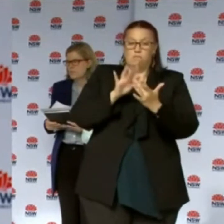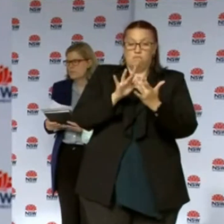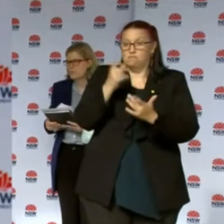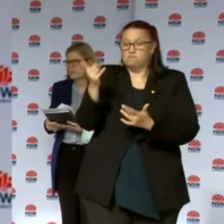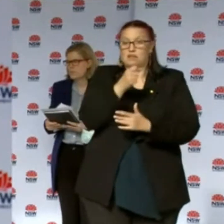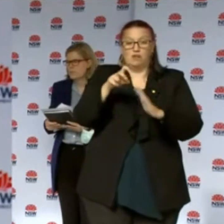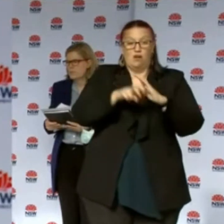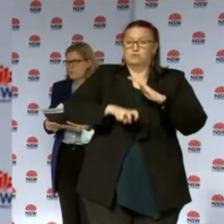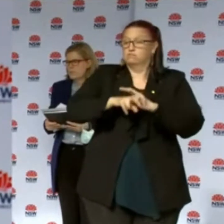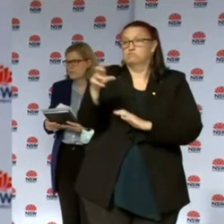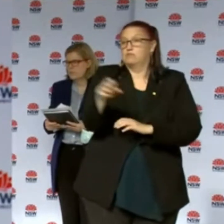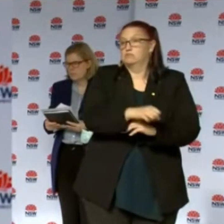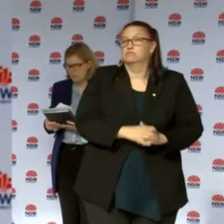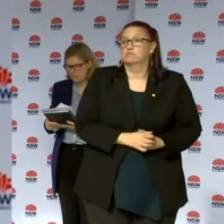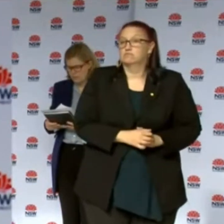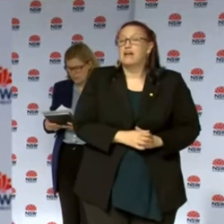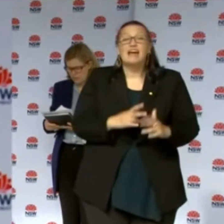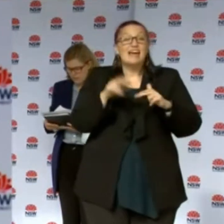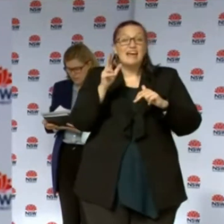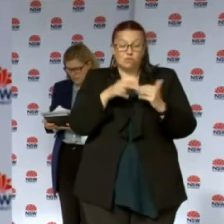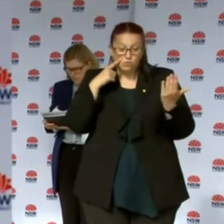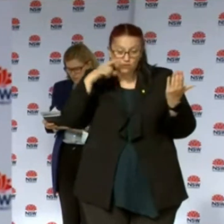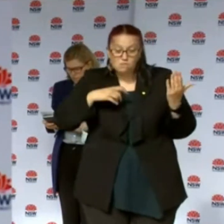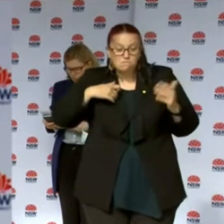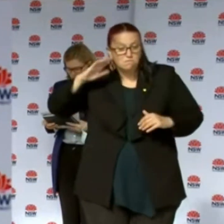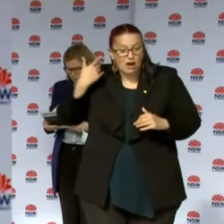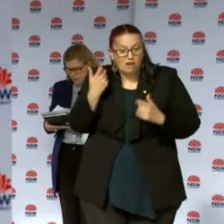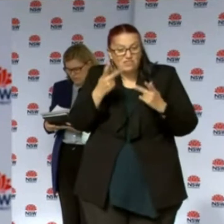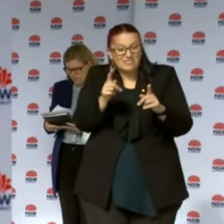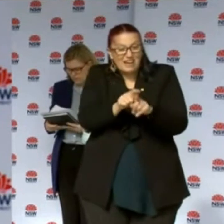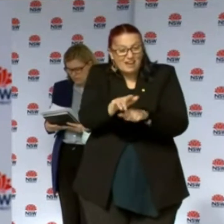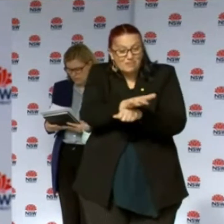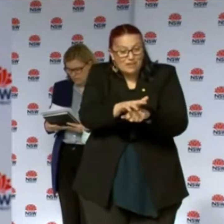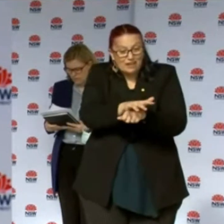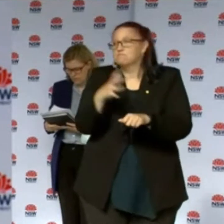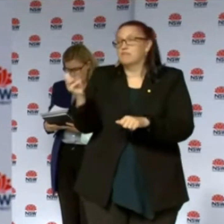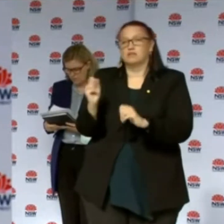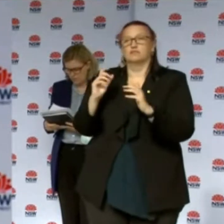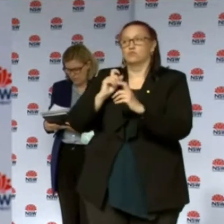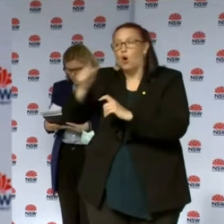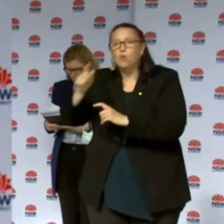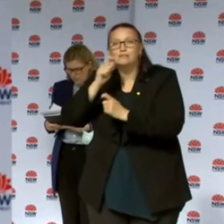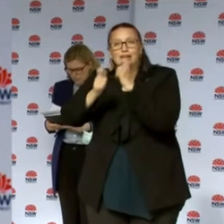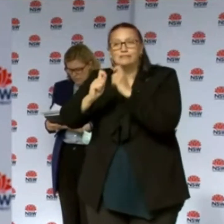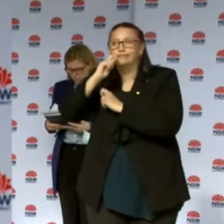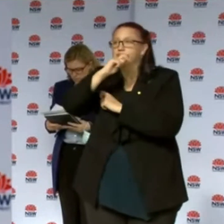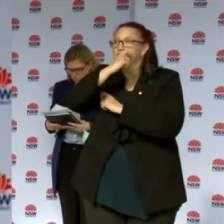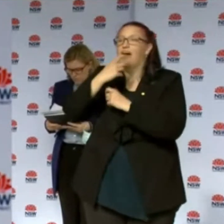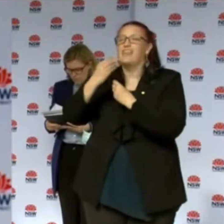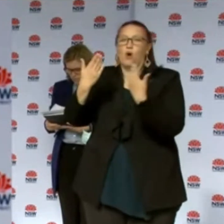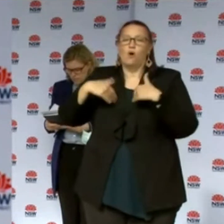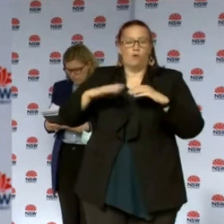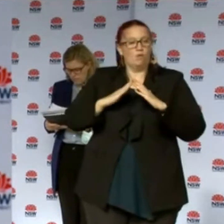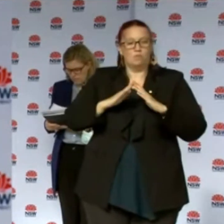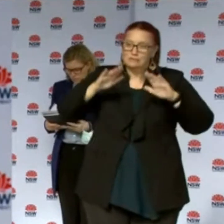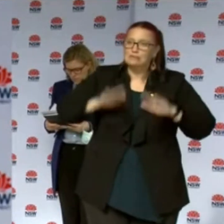the health website. If you need to get tested and isolate, do so. If you need to get tested and talk to somebody, do so. But make sure